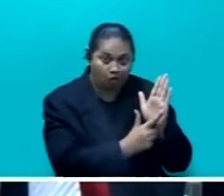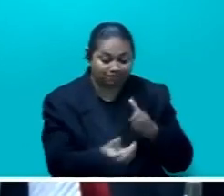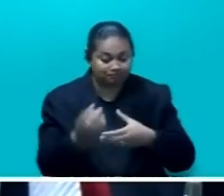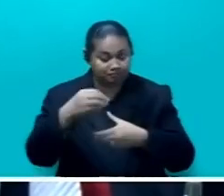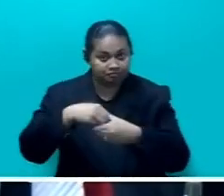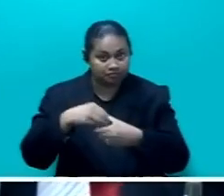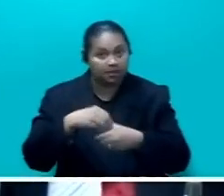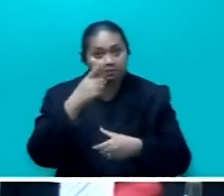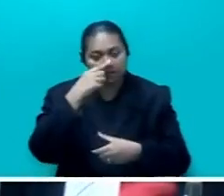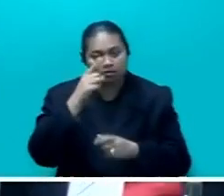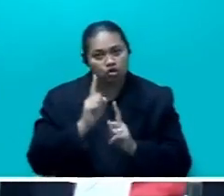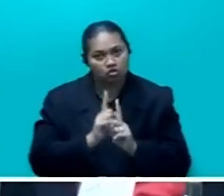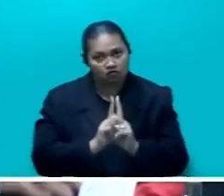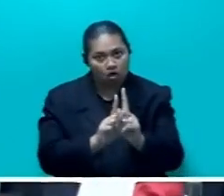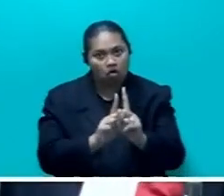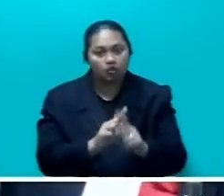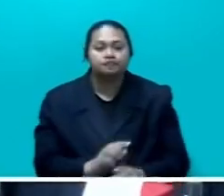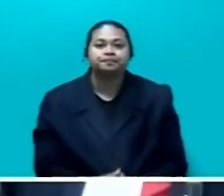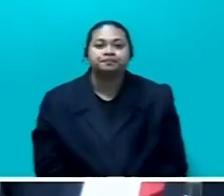follow.